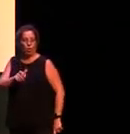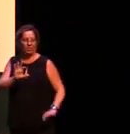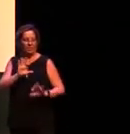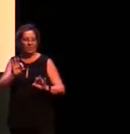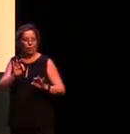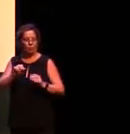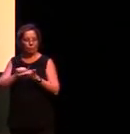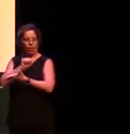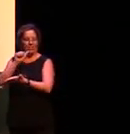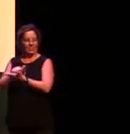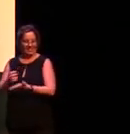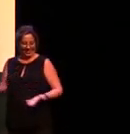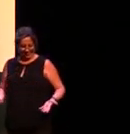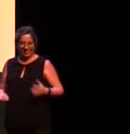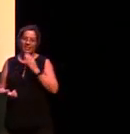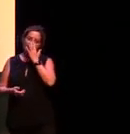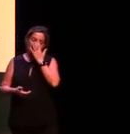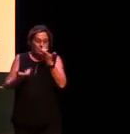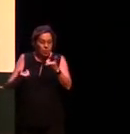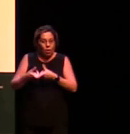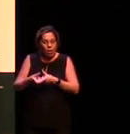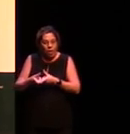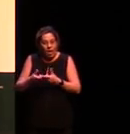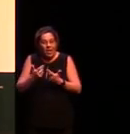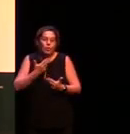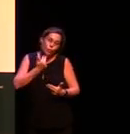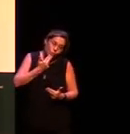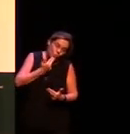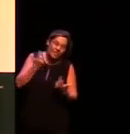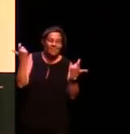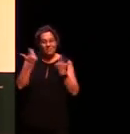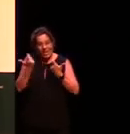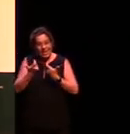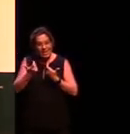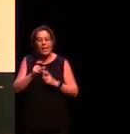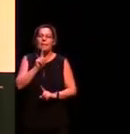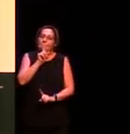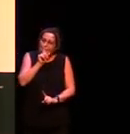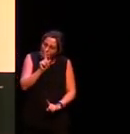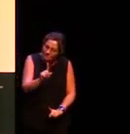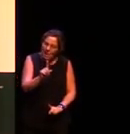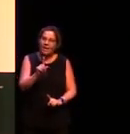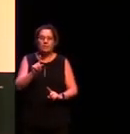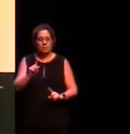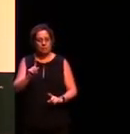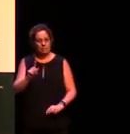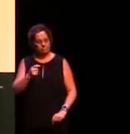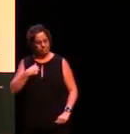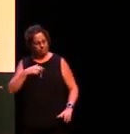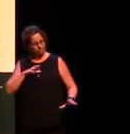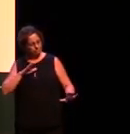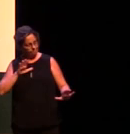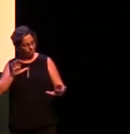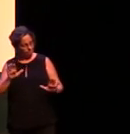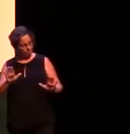definitely hard however jokes aside we do find quite extraordinary complexity in